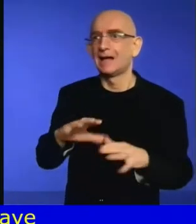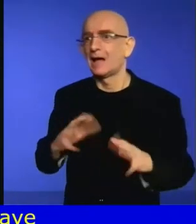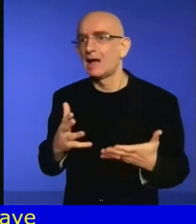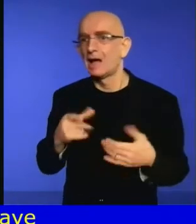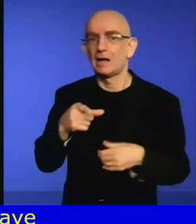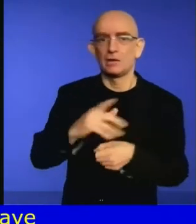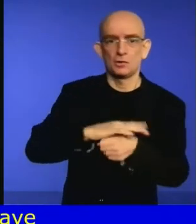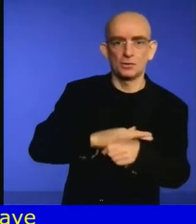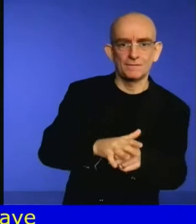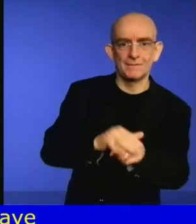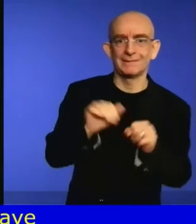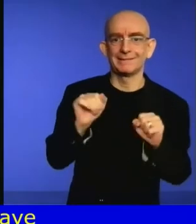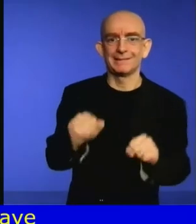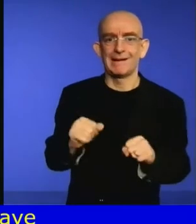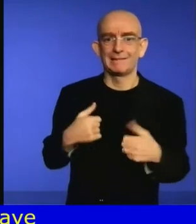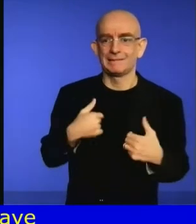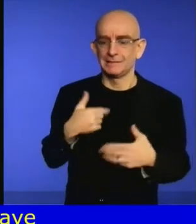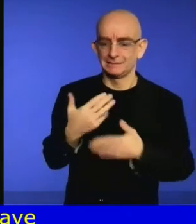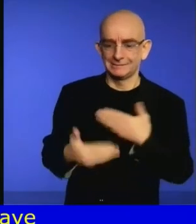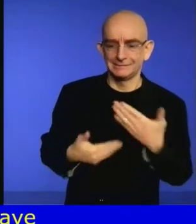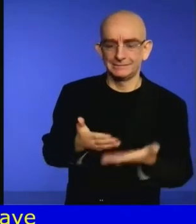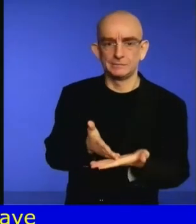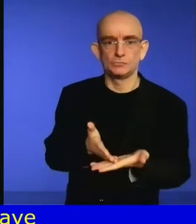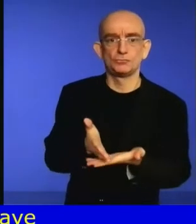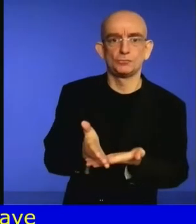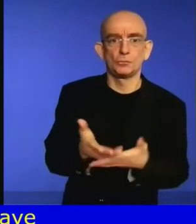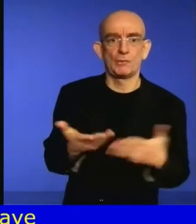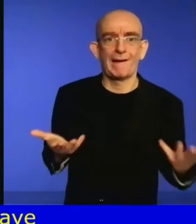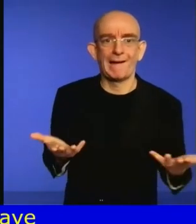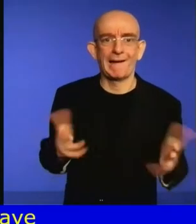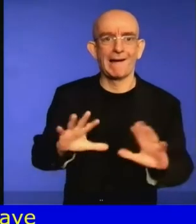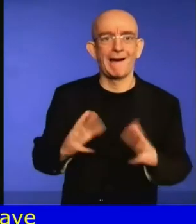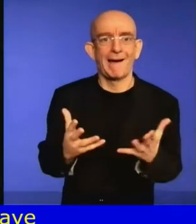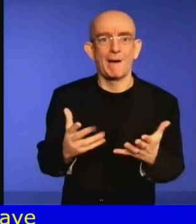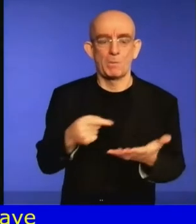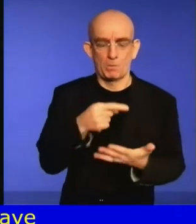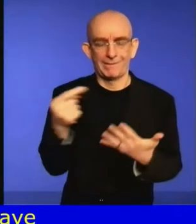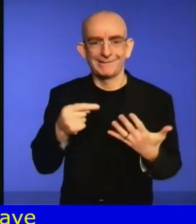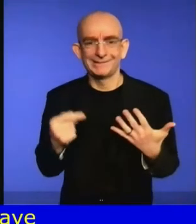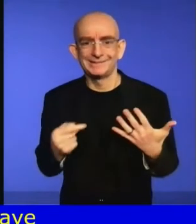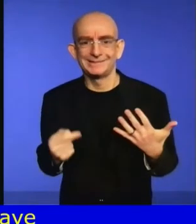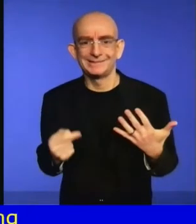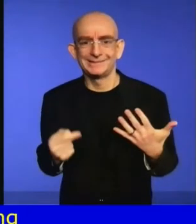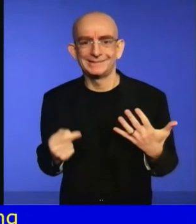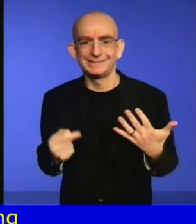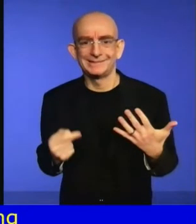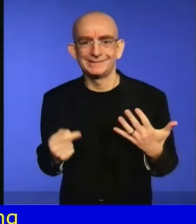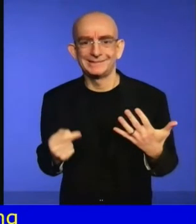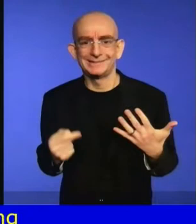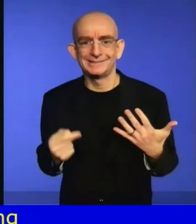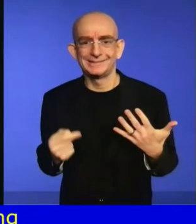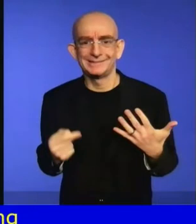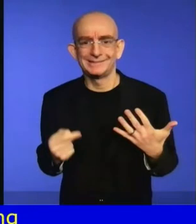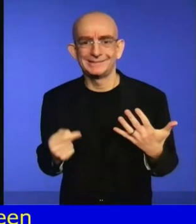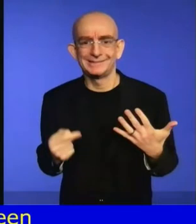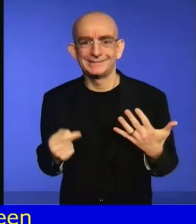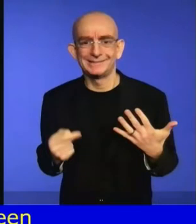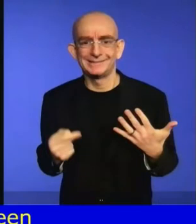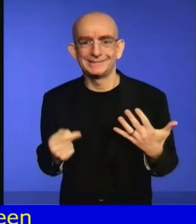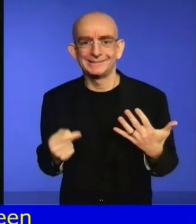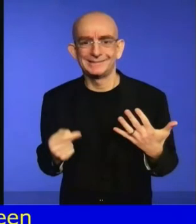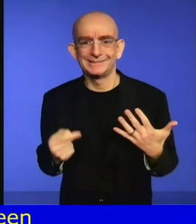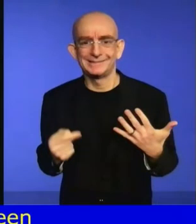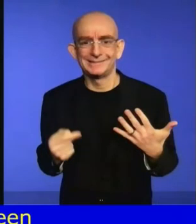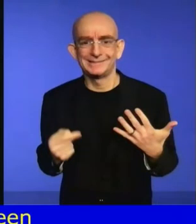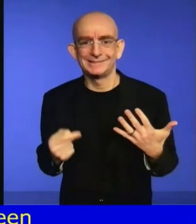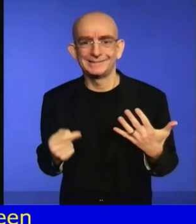for support and service. For informal and formal employment, for our health, we